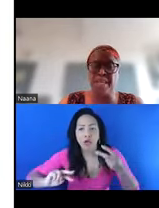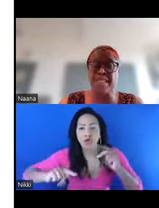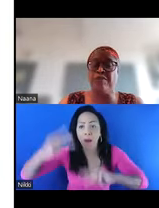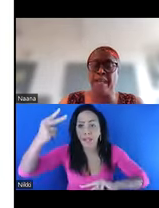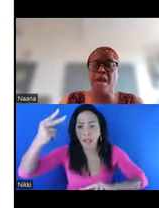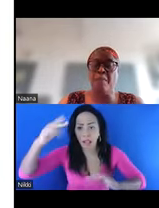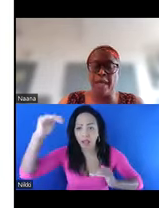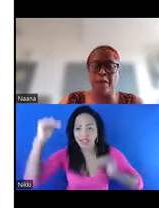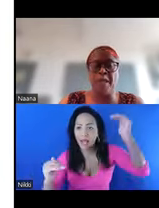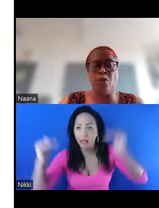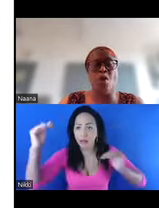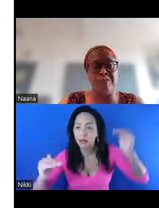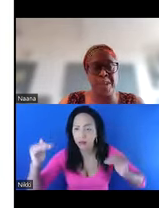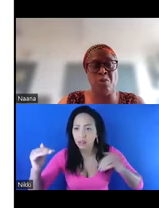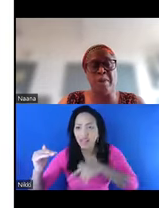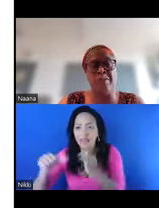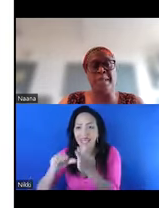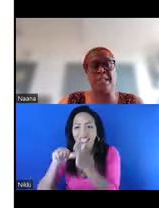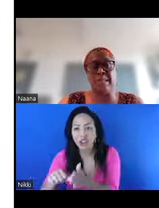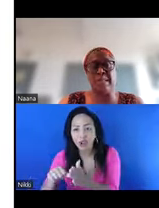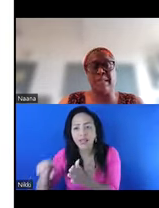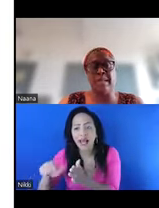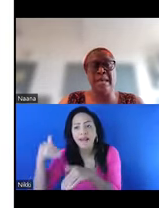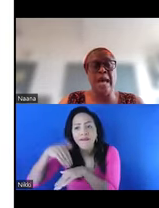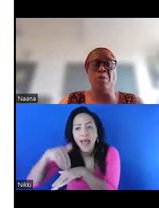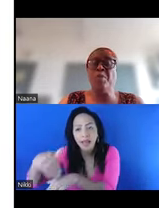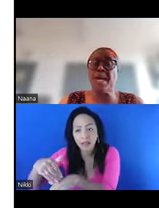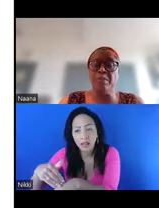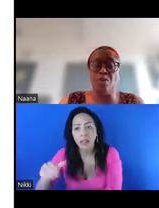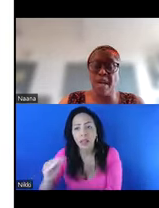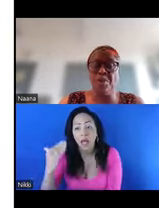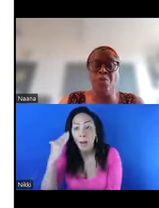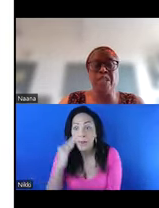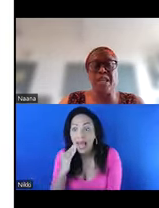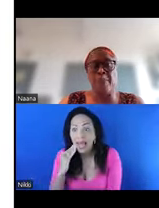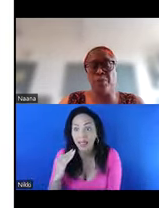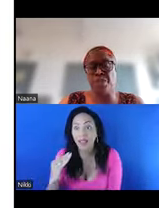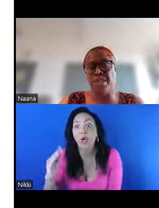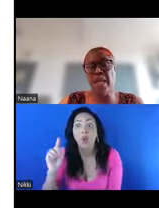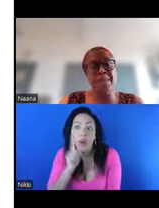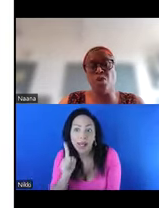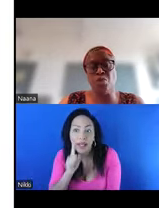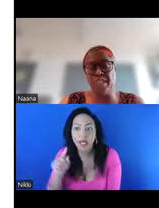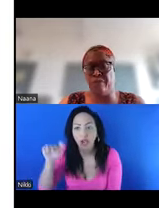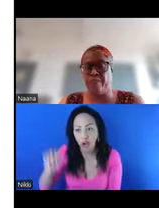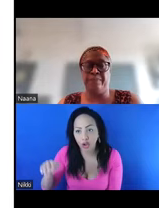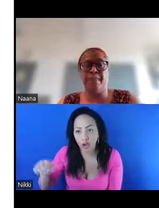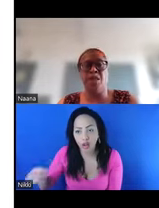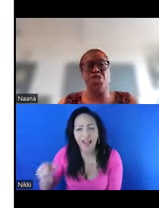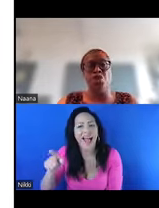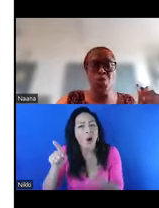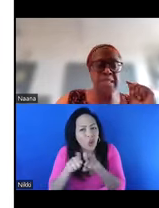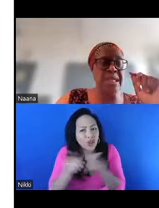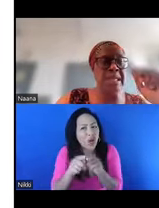issues that affect Black people or African women, for that matter. And when we come to language and approaches, they also differ.